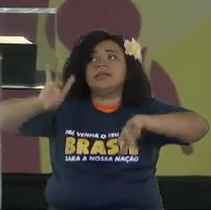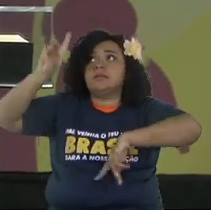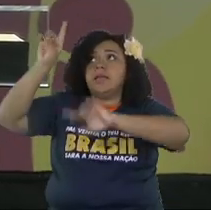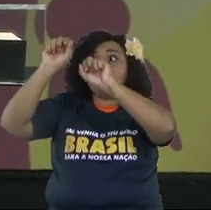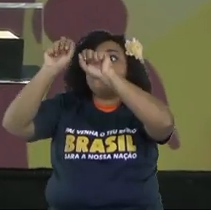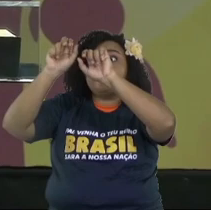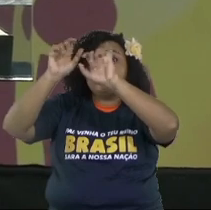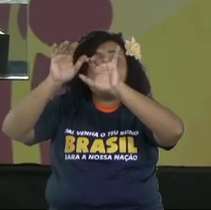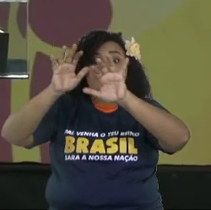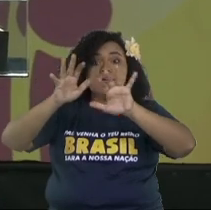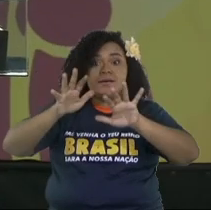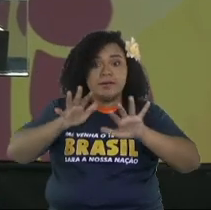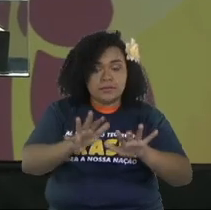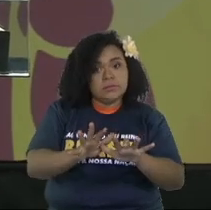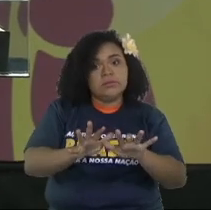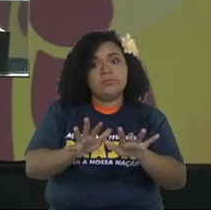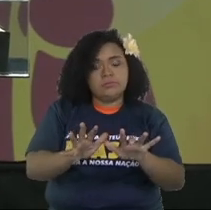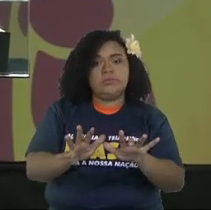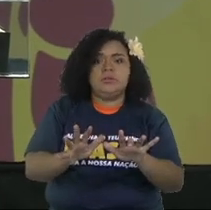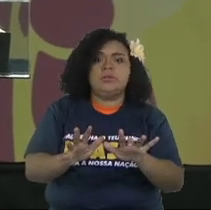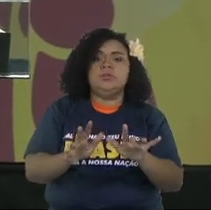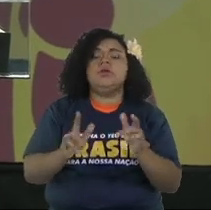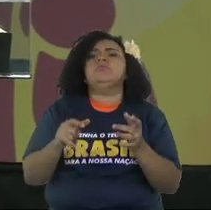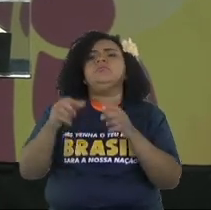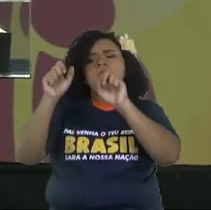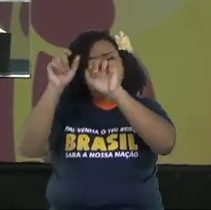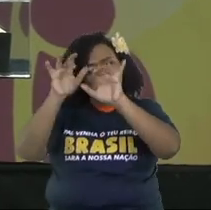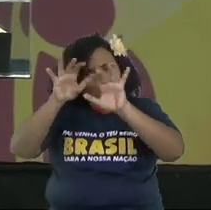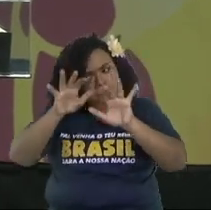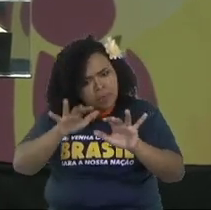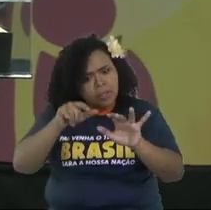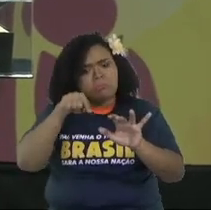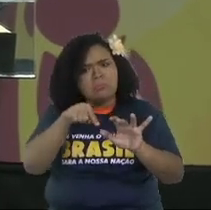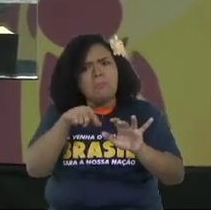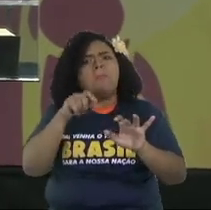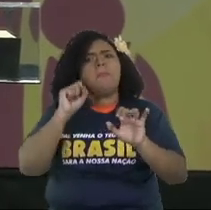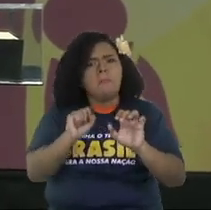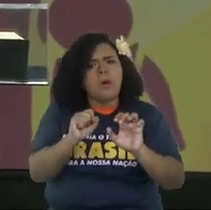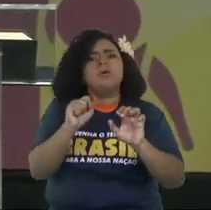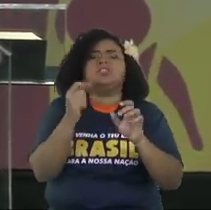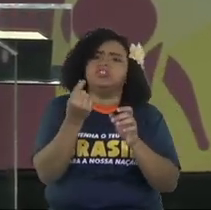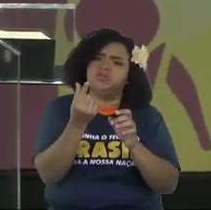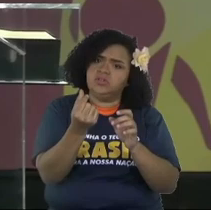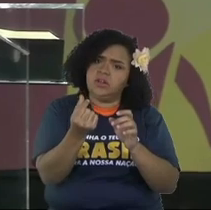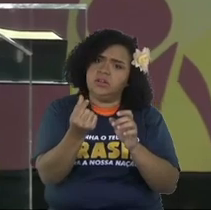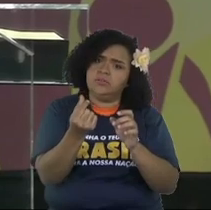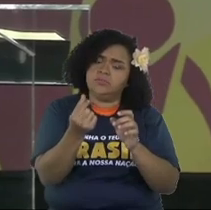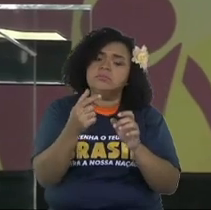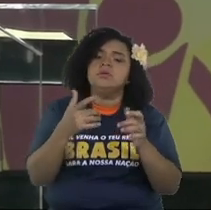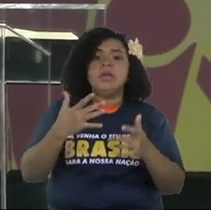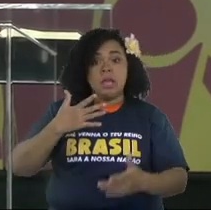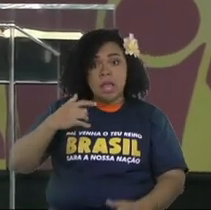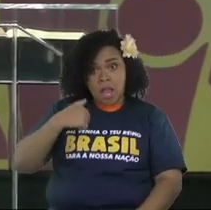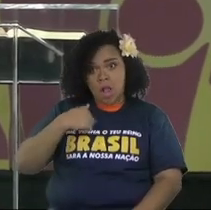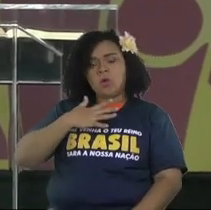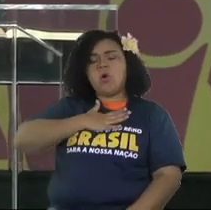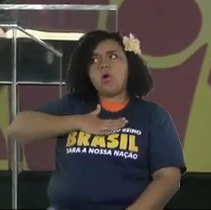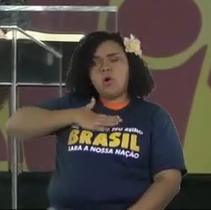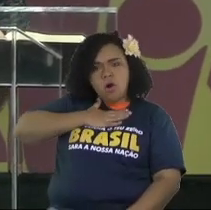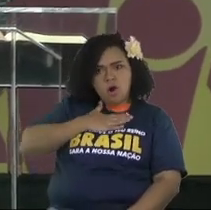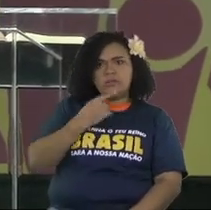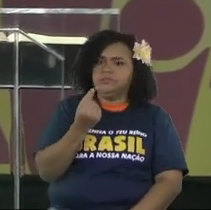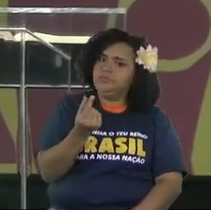aboundant richness, which the money, it's just a slice of it. I like money, do you?